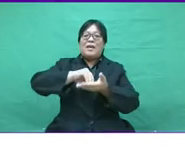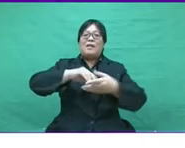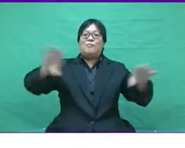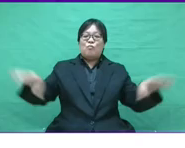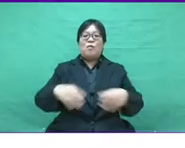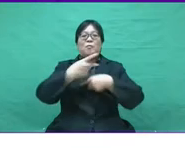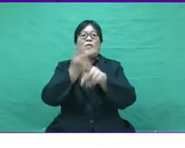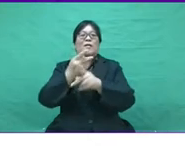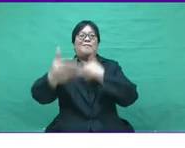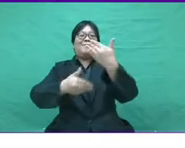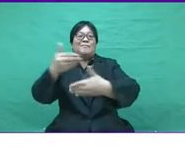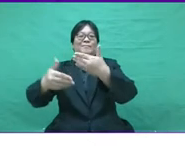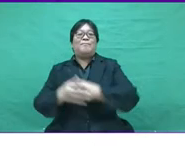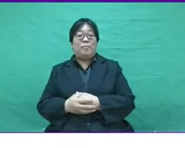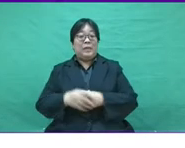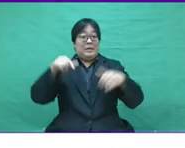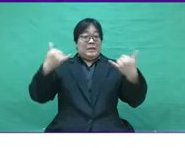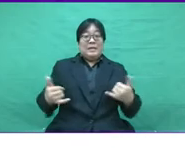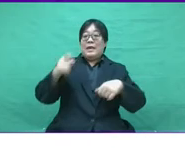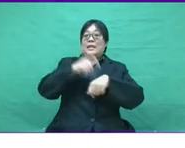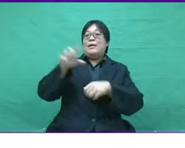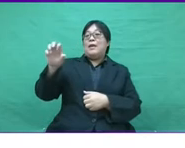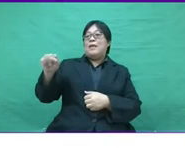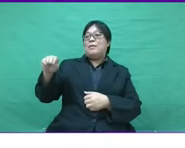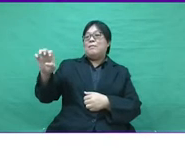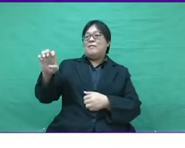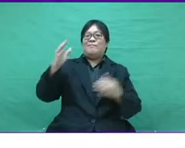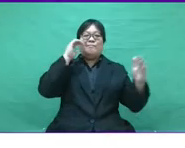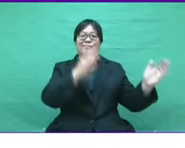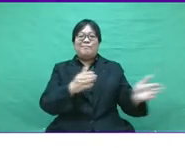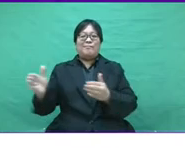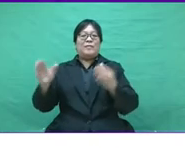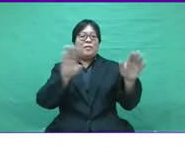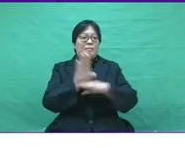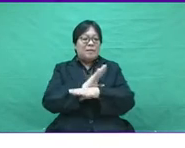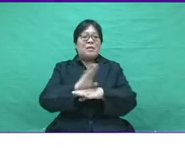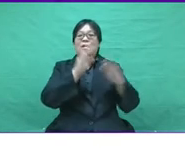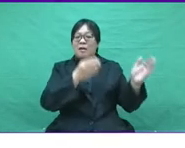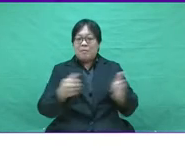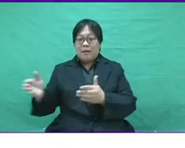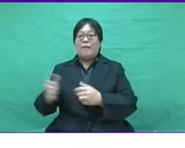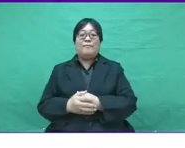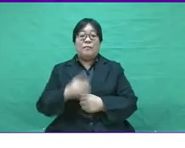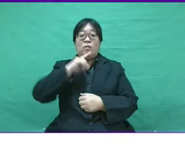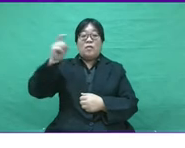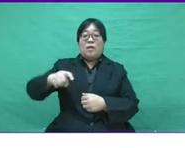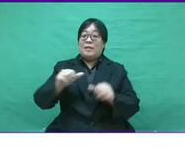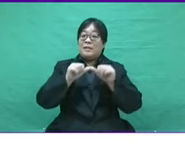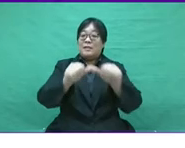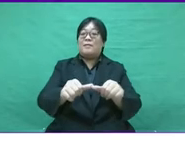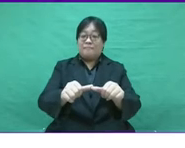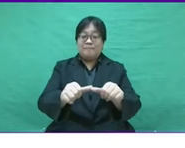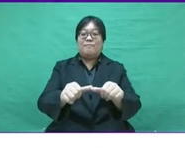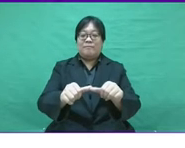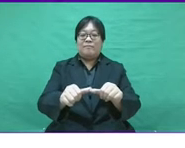powering activity and restoring productivity. This is the time for SME to strategize business